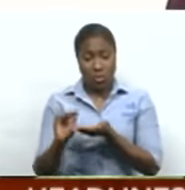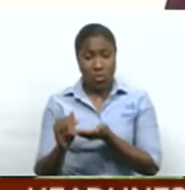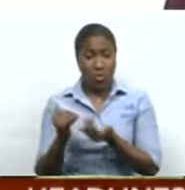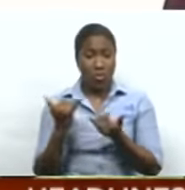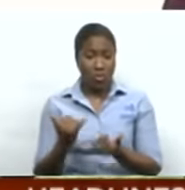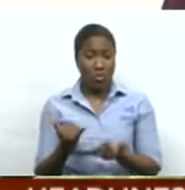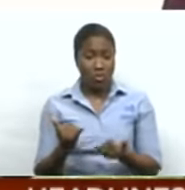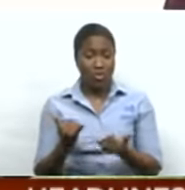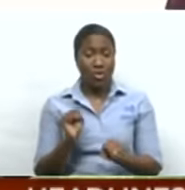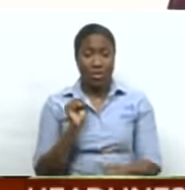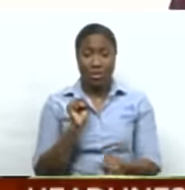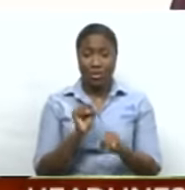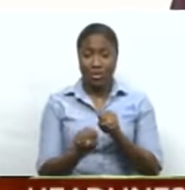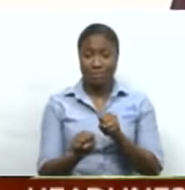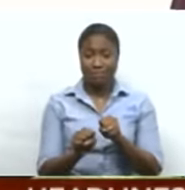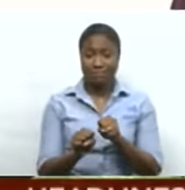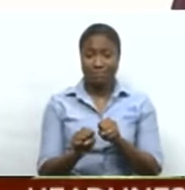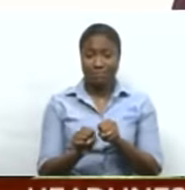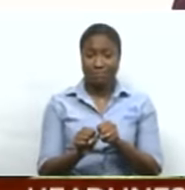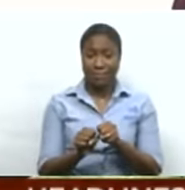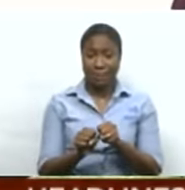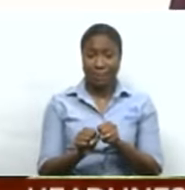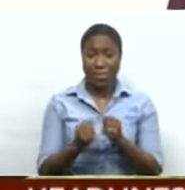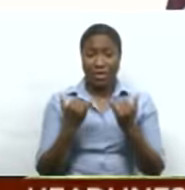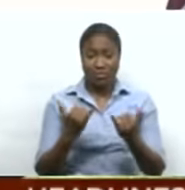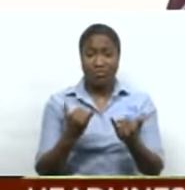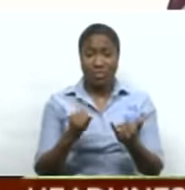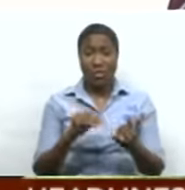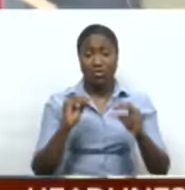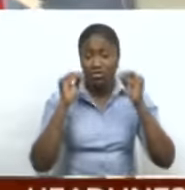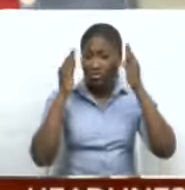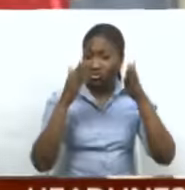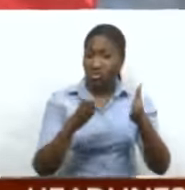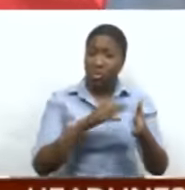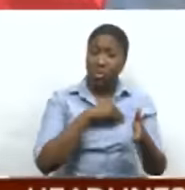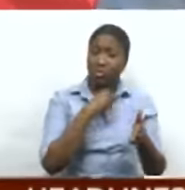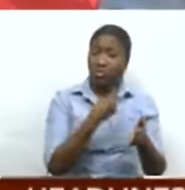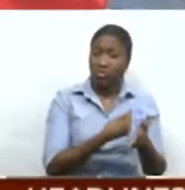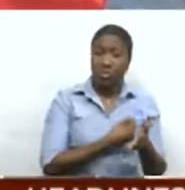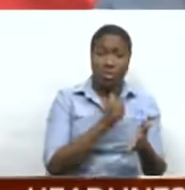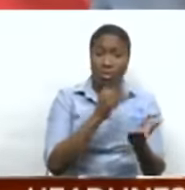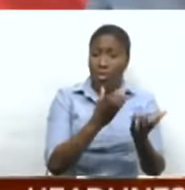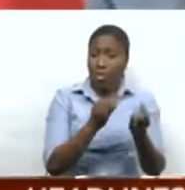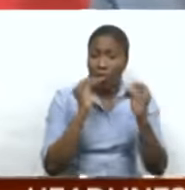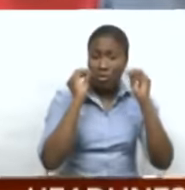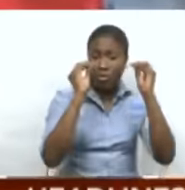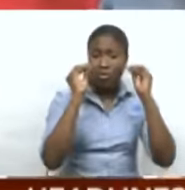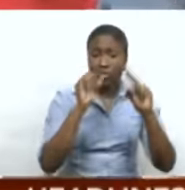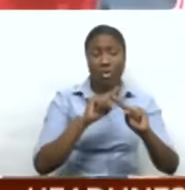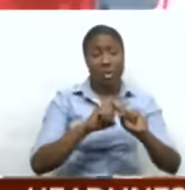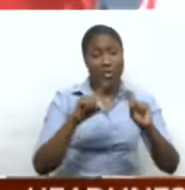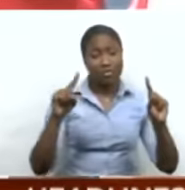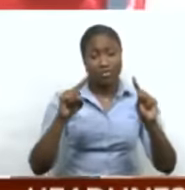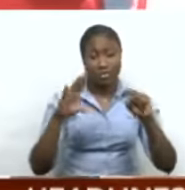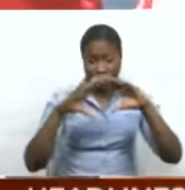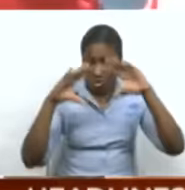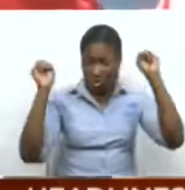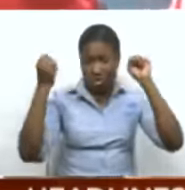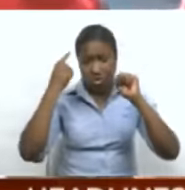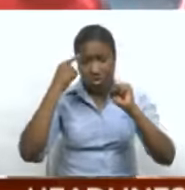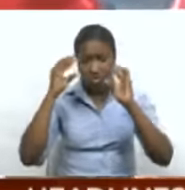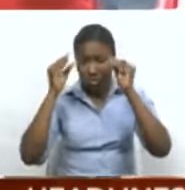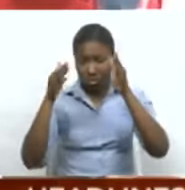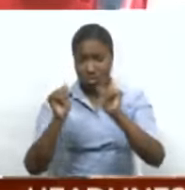our quality assurance is being impacted. Well, we've got President Dr. Indira Rampasad says